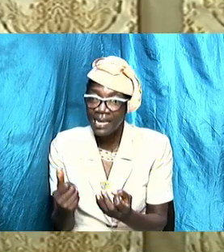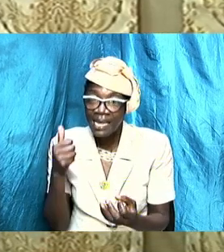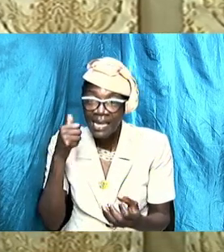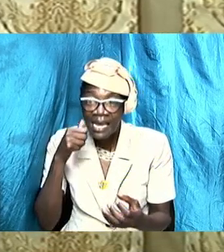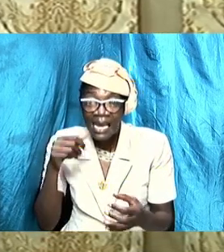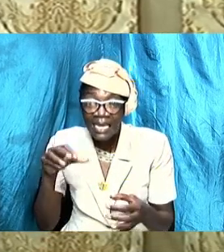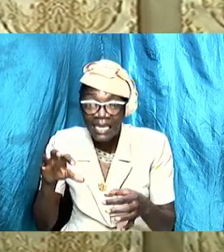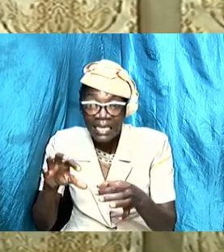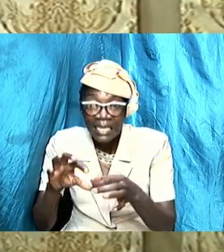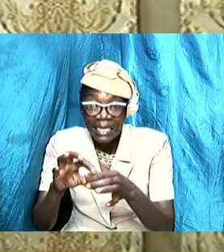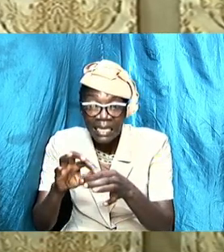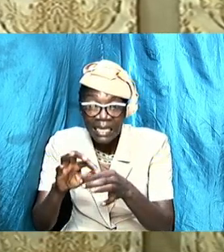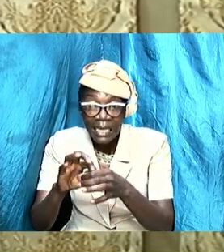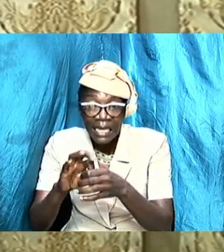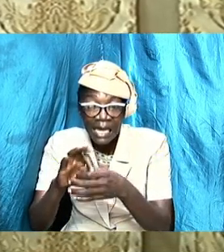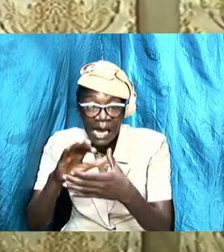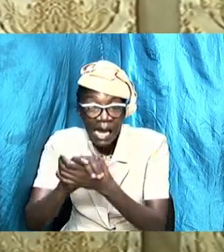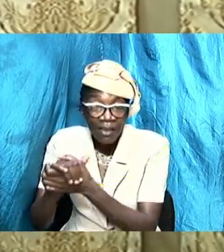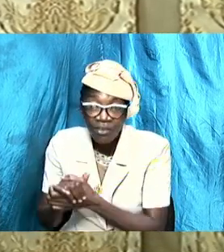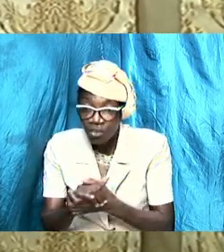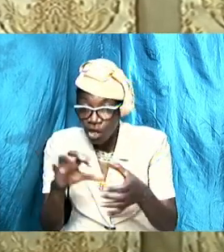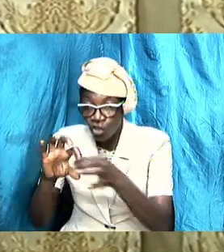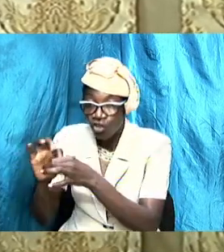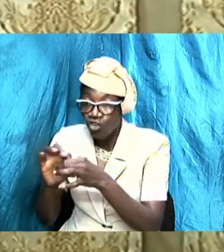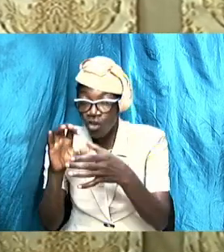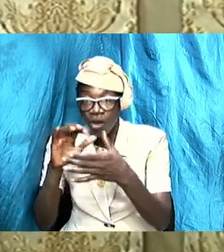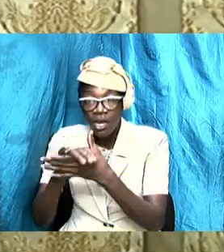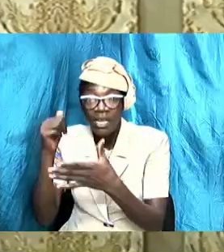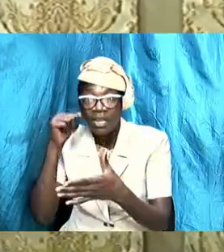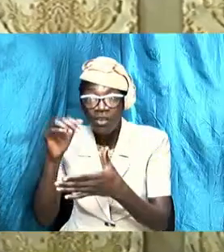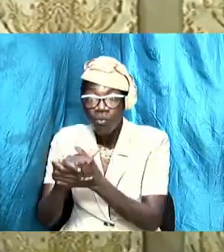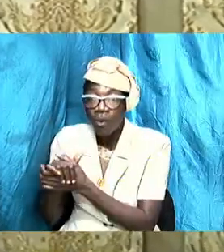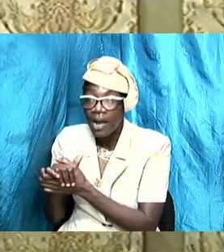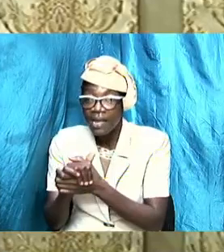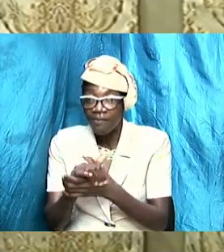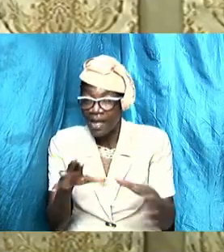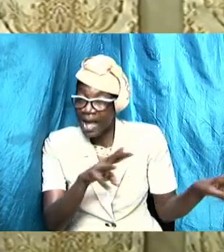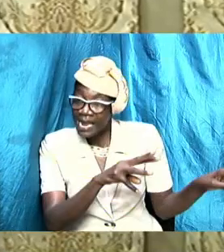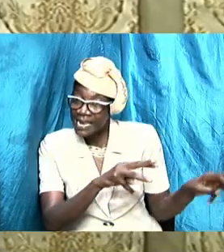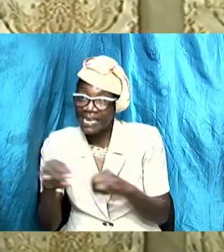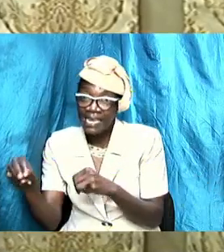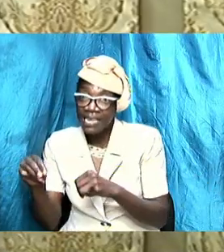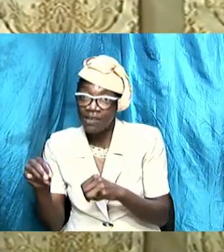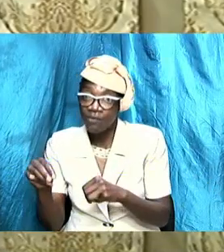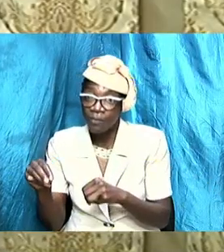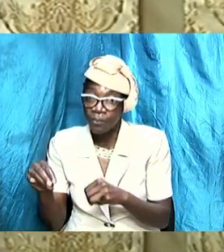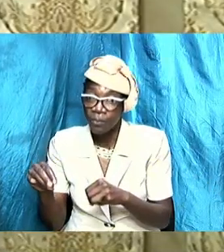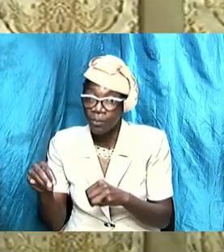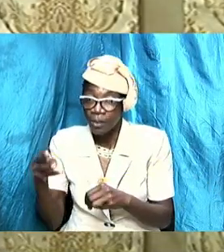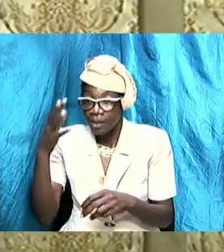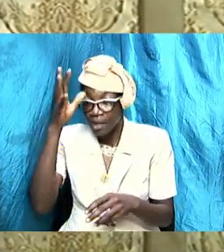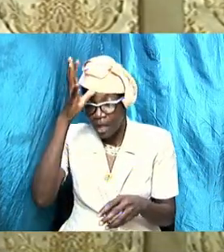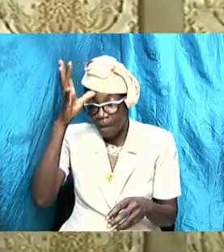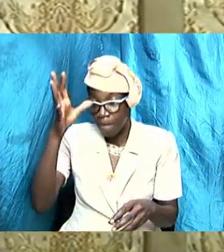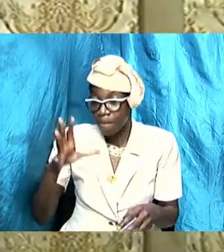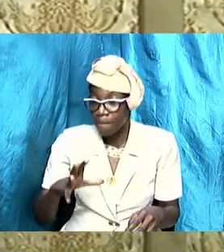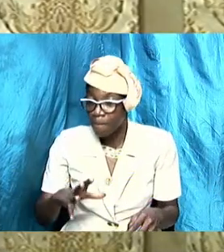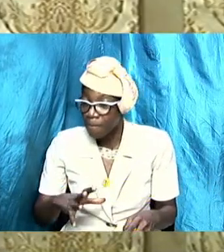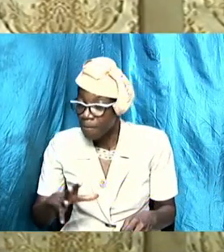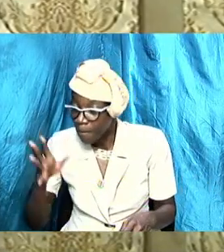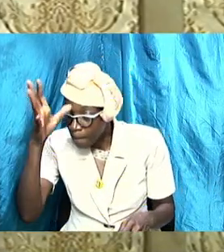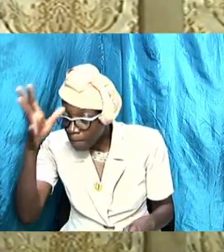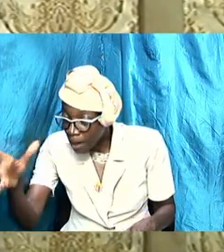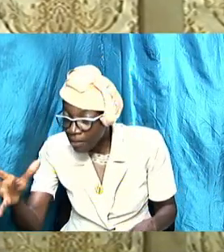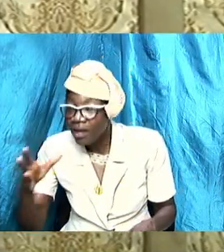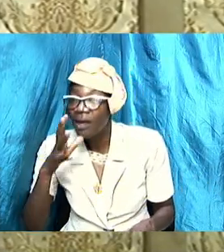her like crazy glue for this cause a man must leave mother and father and cleave stick glue